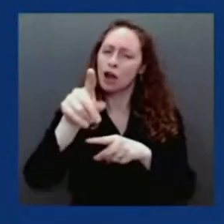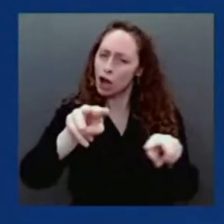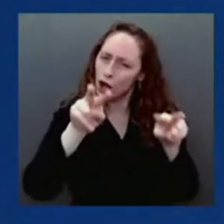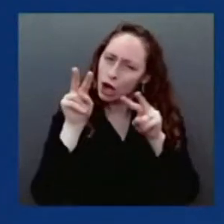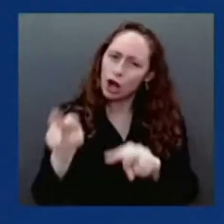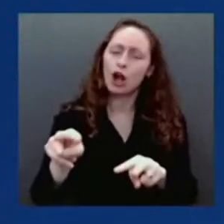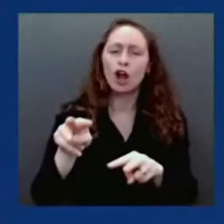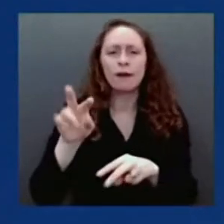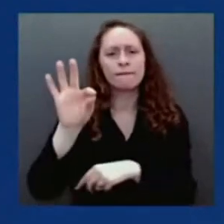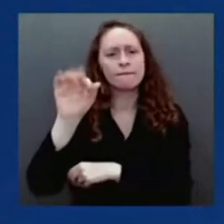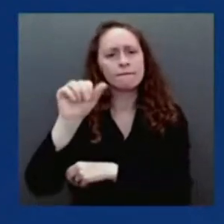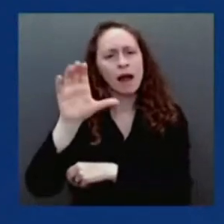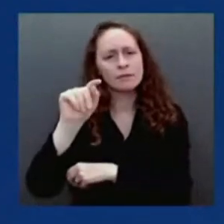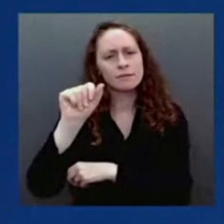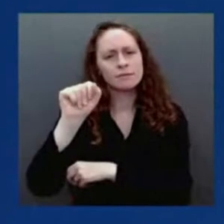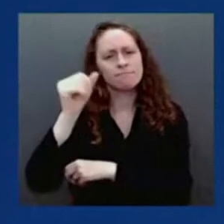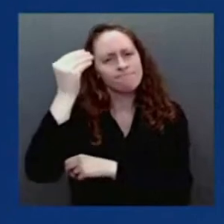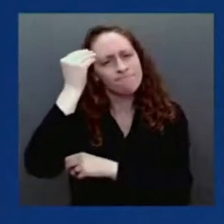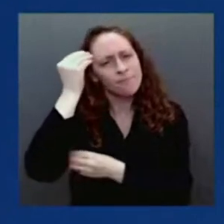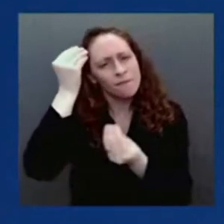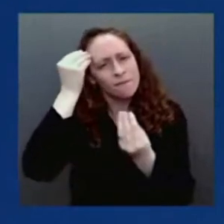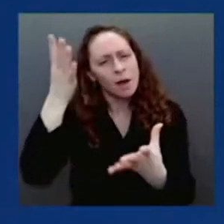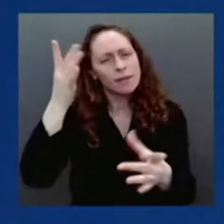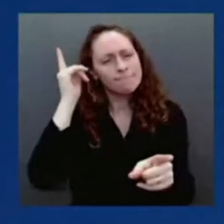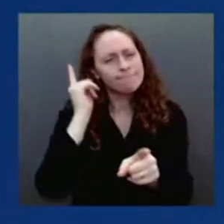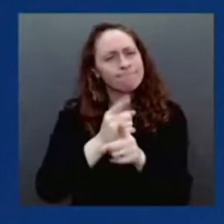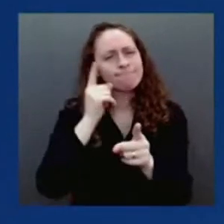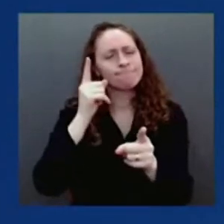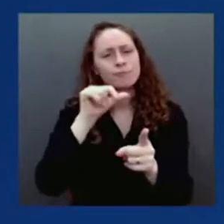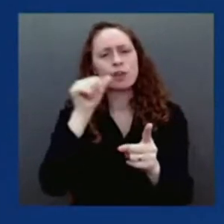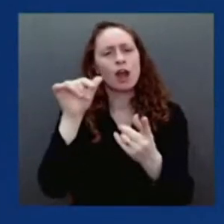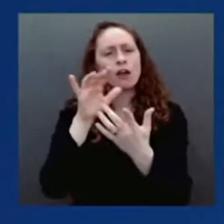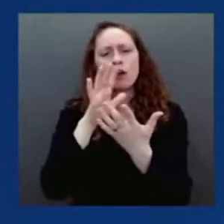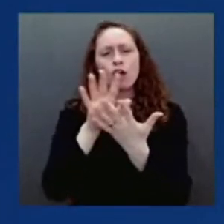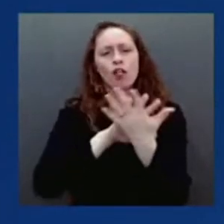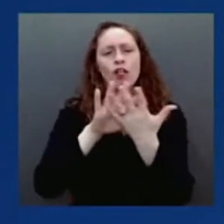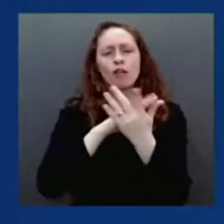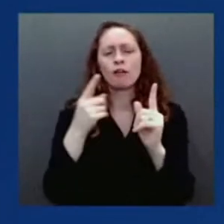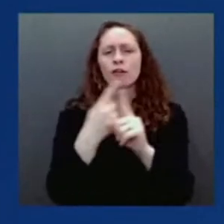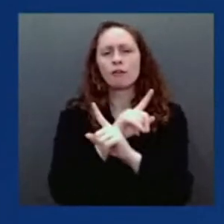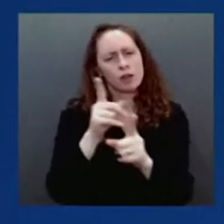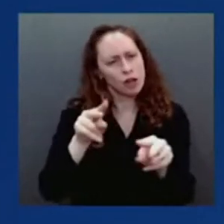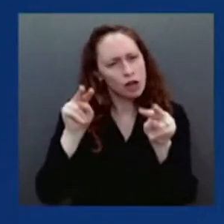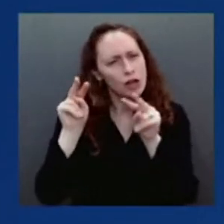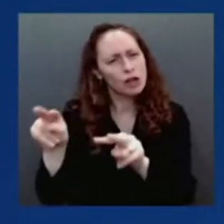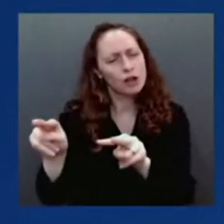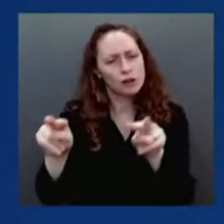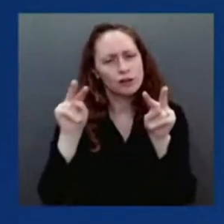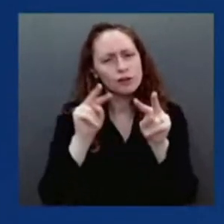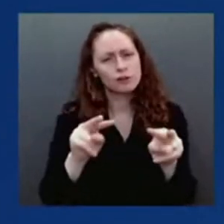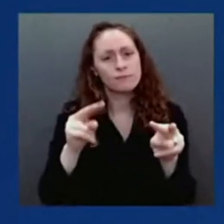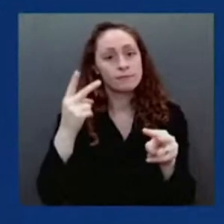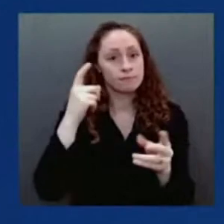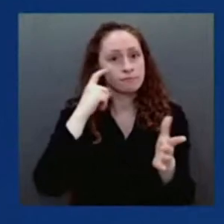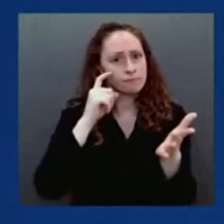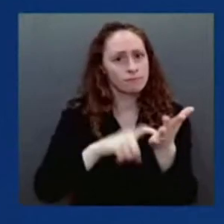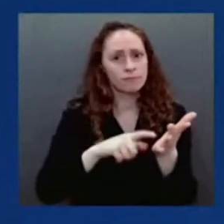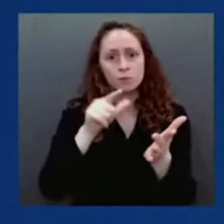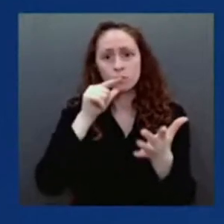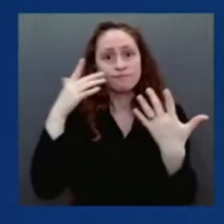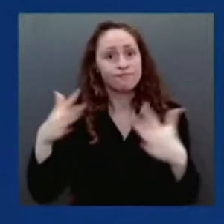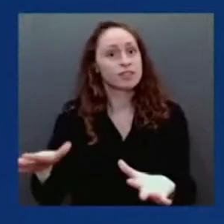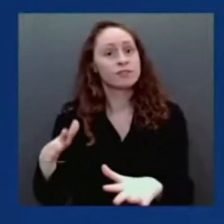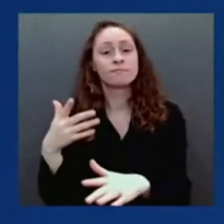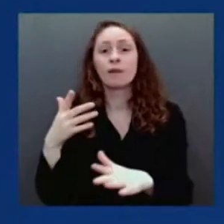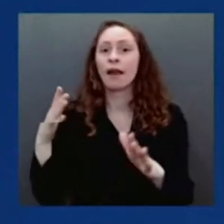look at the hospitalization and deaths among unvaccinated versus vaccinated versus vaccinated and boosted. So there really isn't much to say